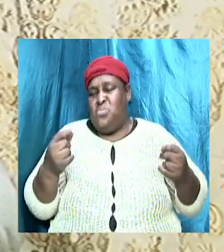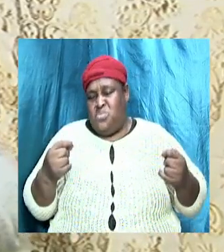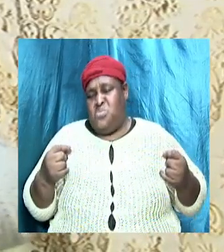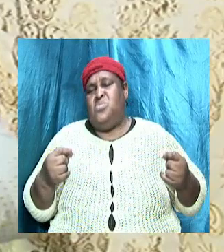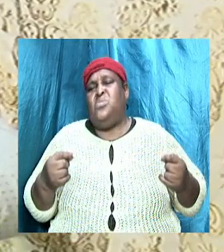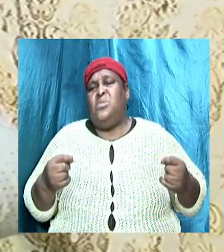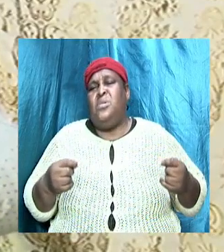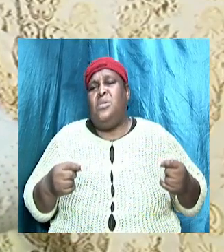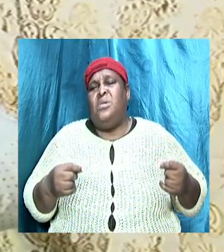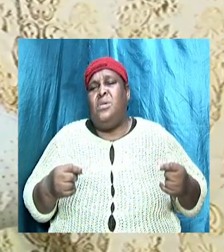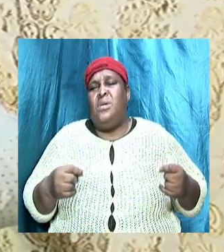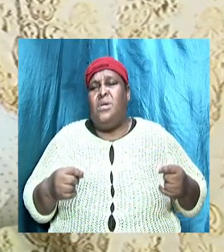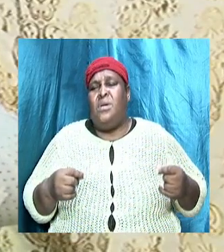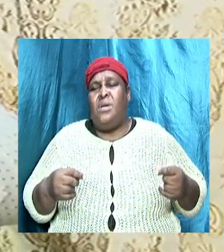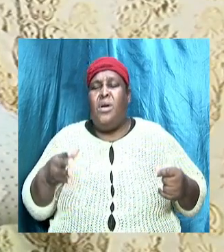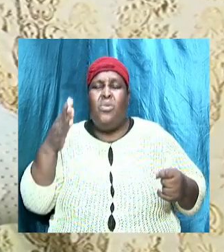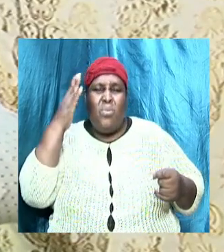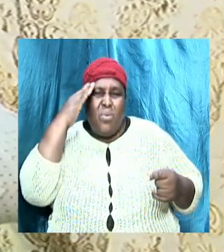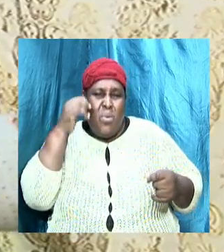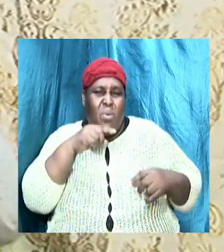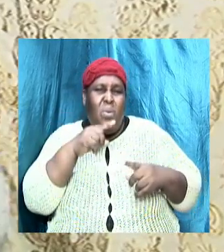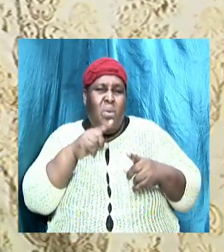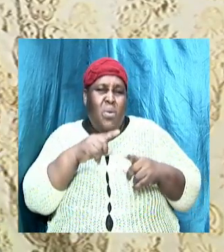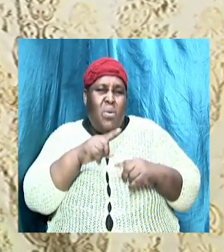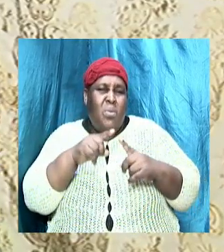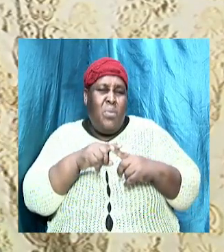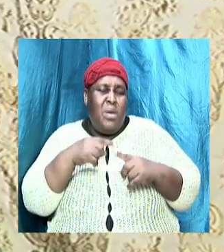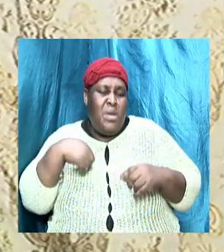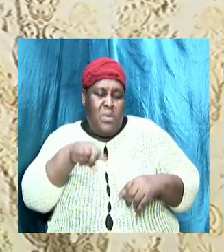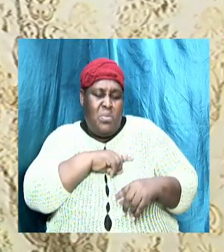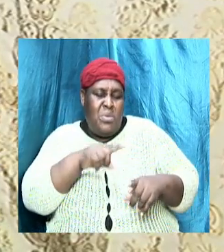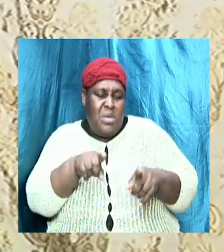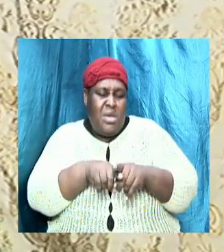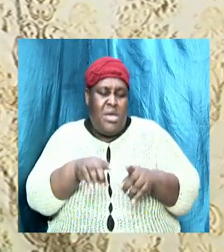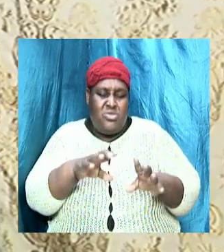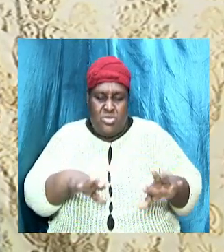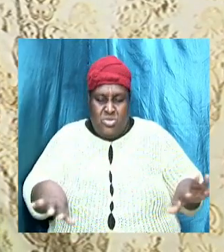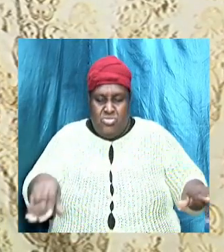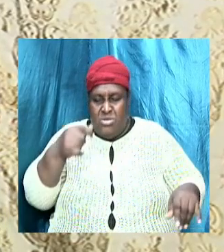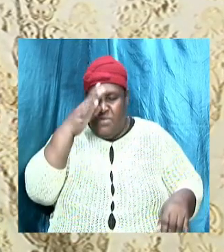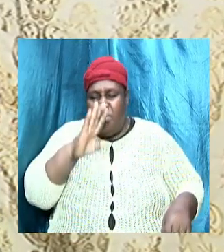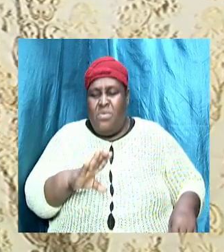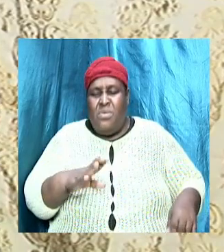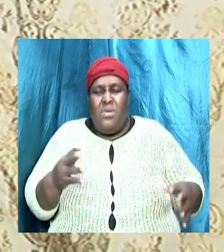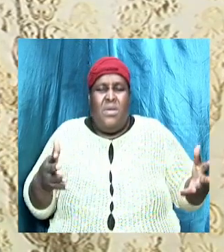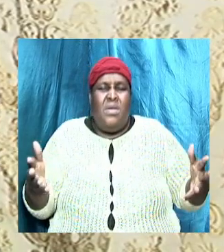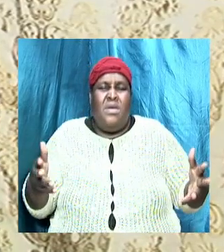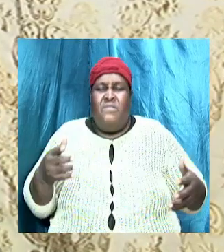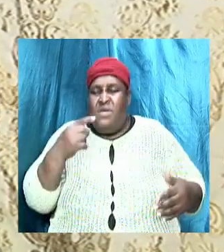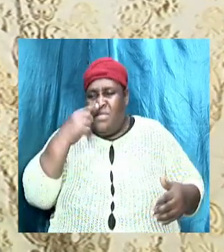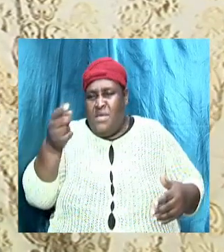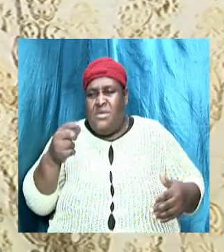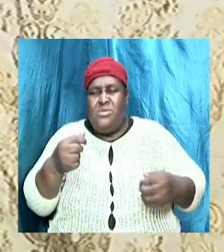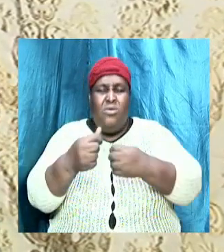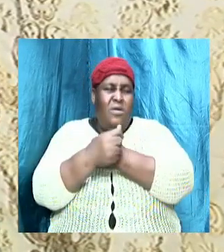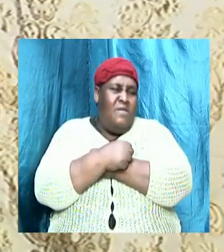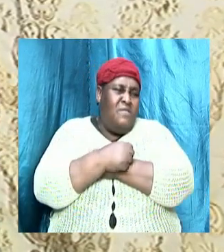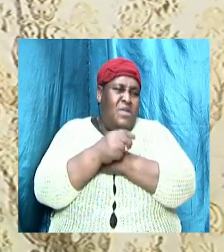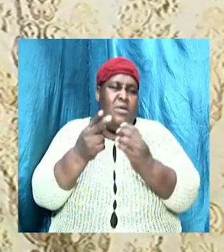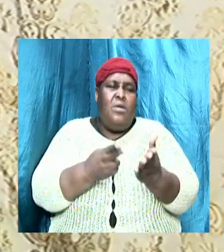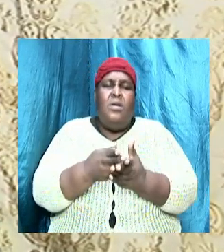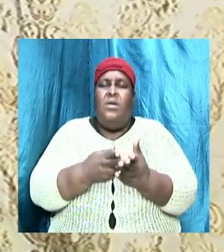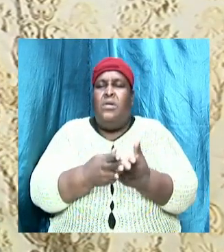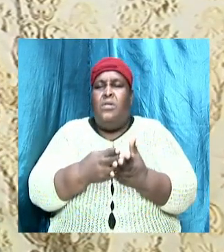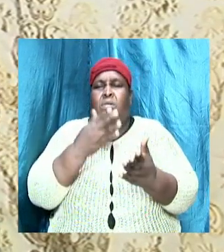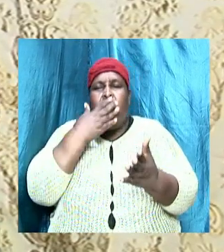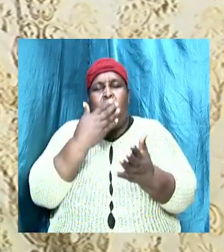that when we, as children of God, when we grow, whatever things are lovely, whatever things are honest, whatever things are of